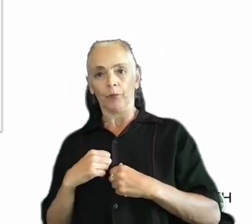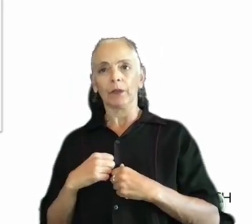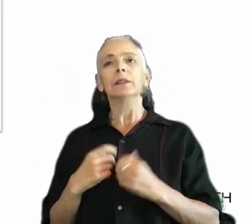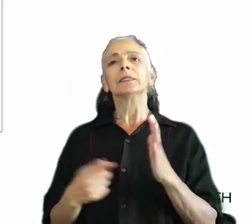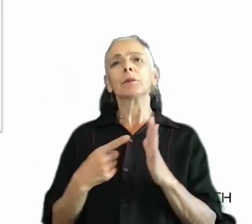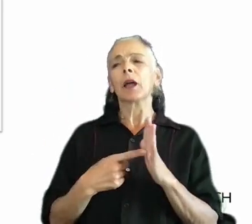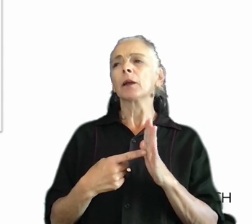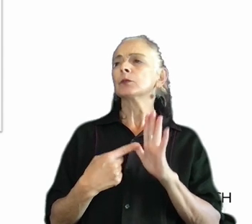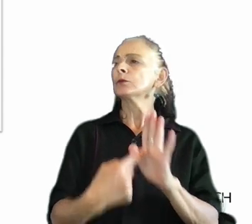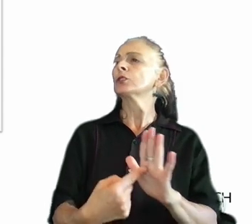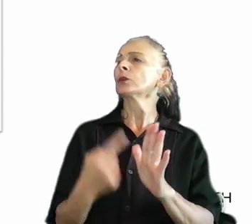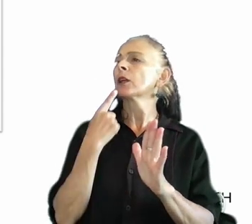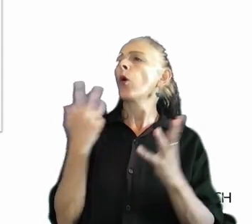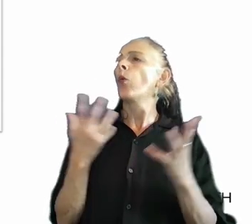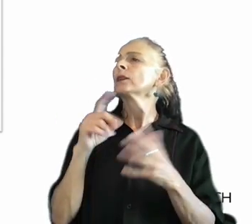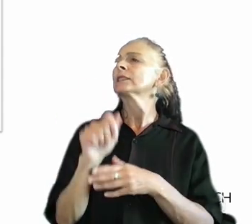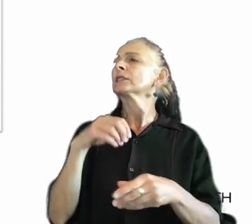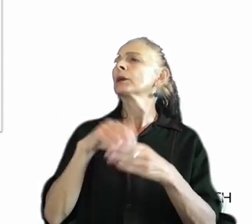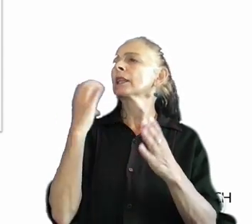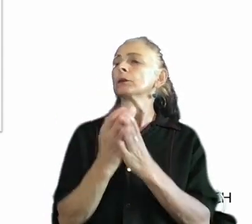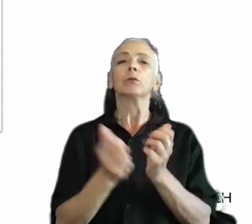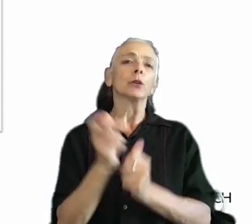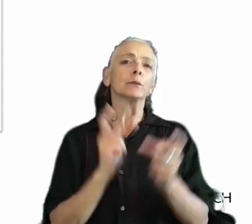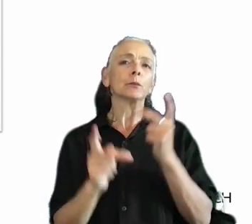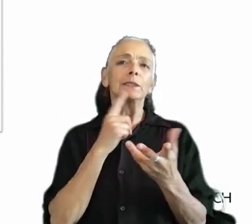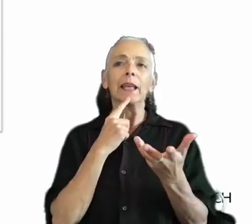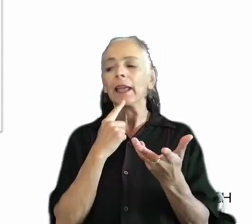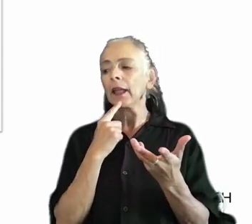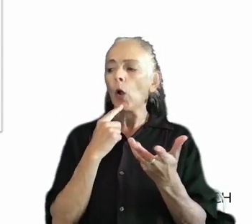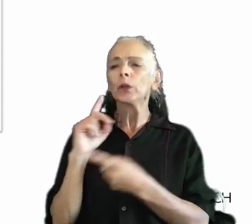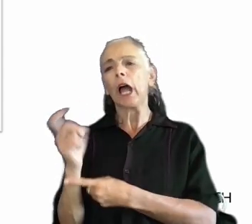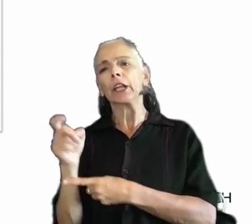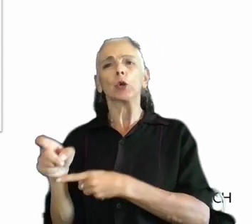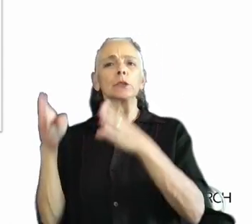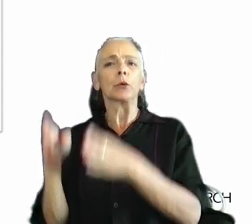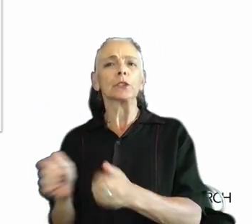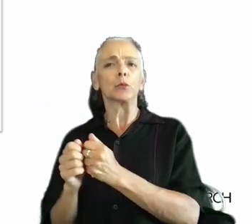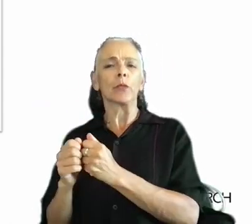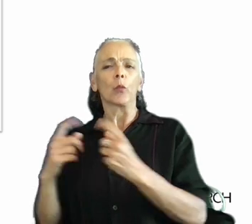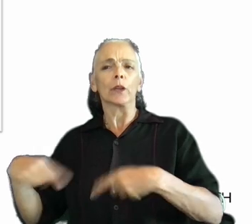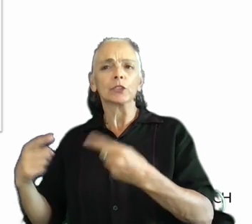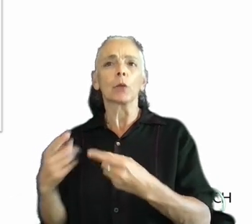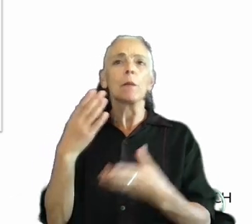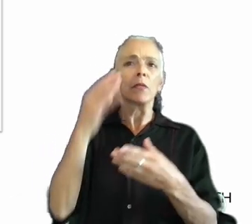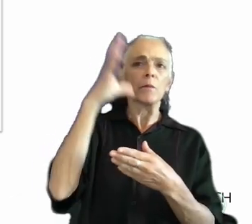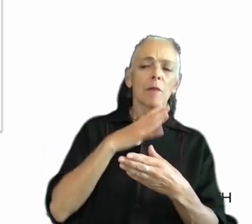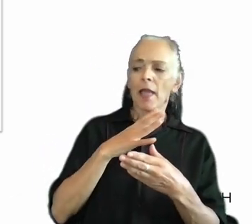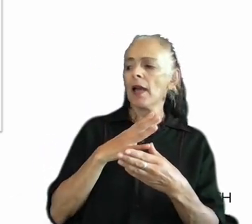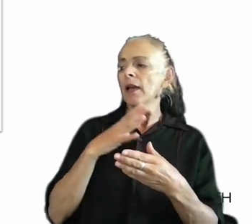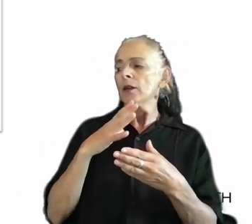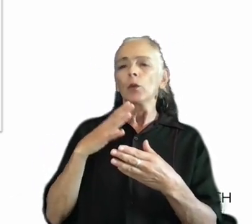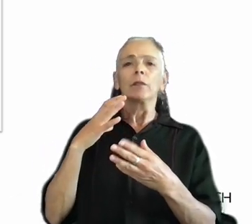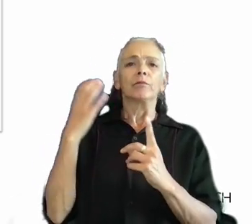image might be. Most people will say that it might be the diagnosis of the person in the wheelchair, or maybe the man in the suit has an invisible